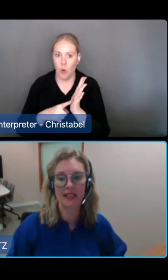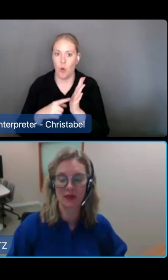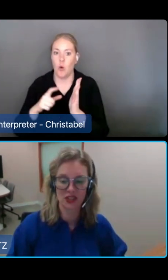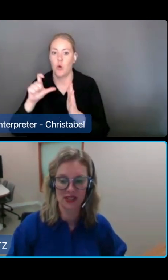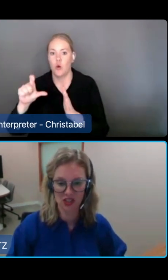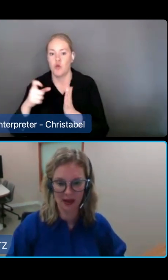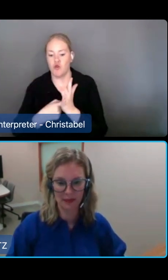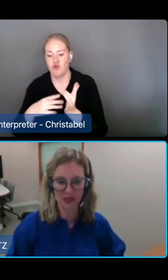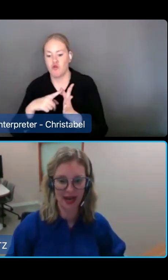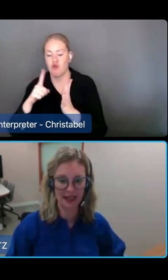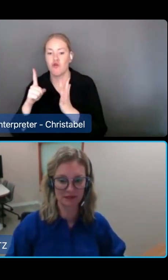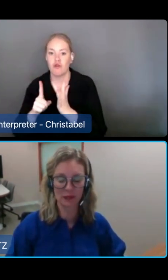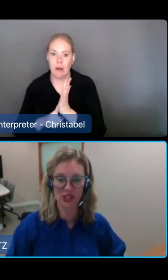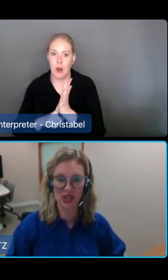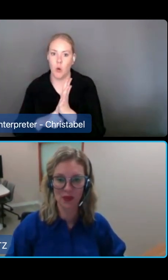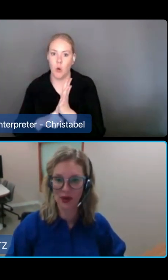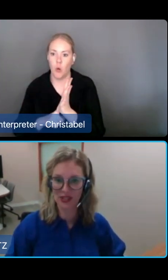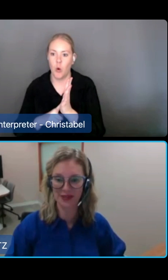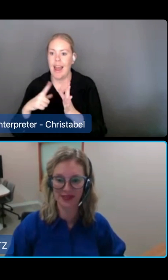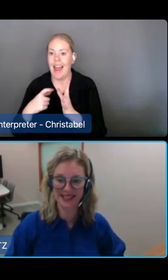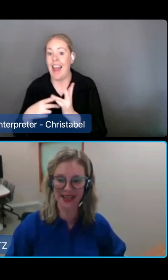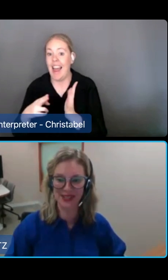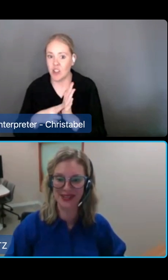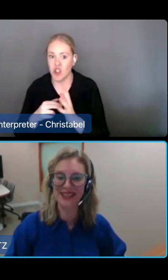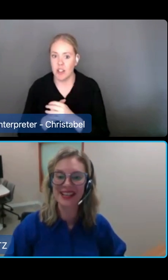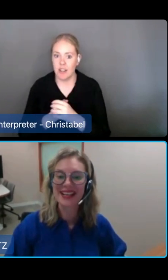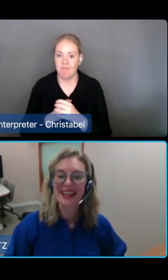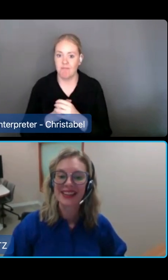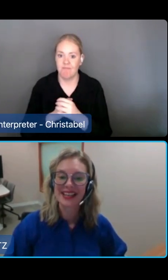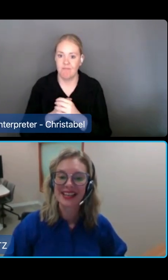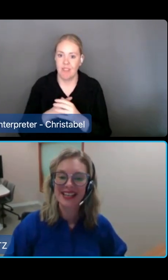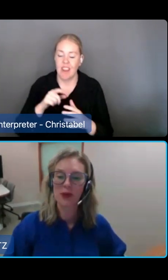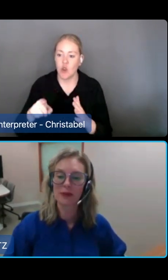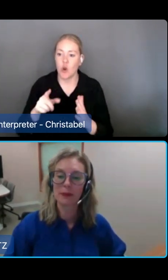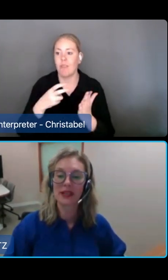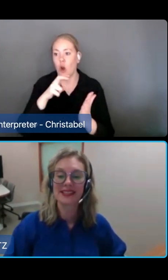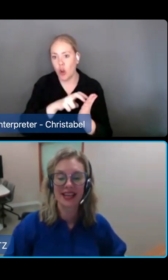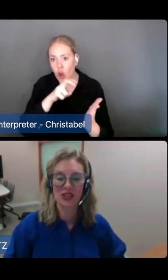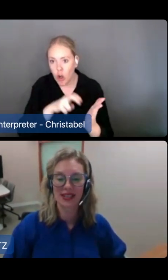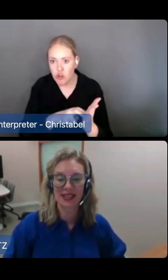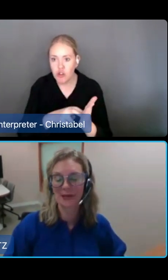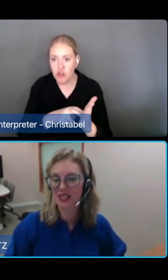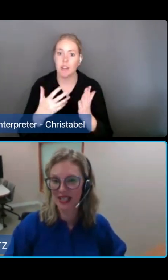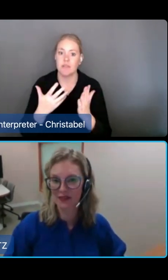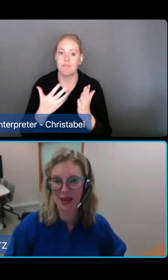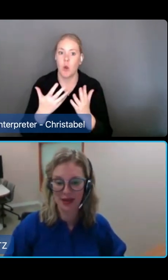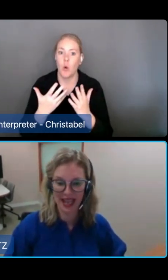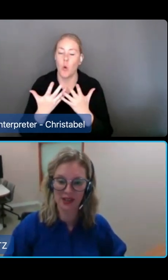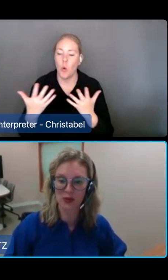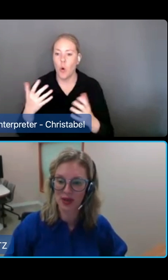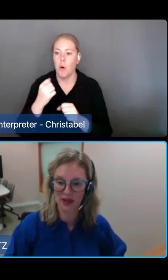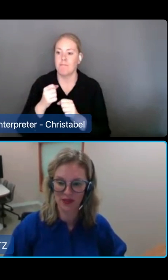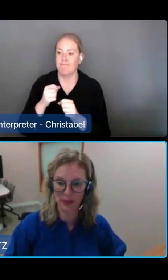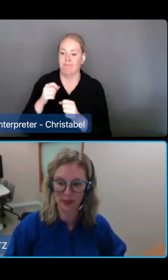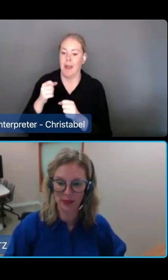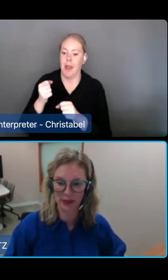with miscellaneous provisions in Chapter 8, which I won't take you through this afternoon. These provisions are important because they do the administrative and